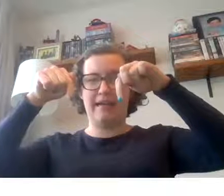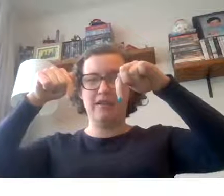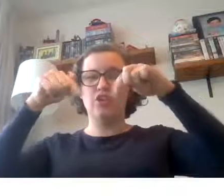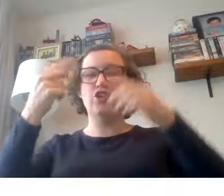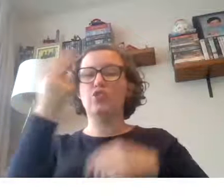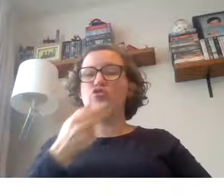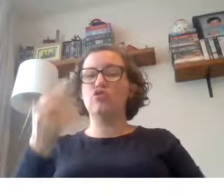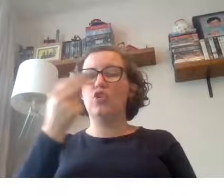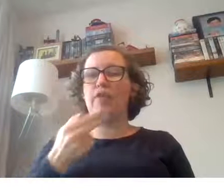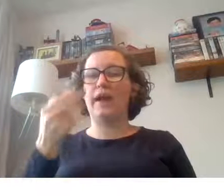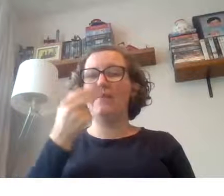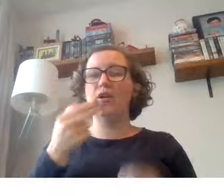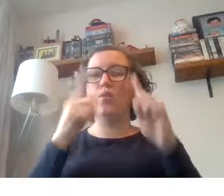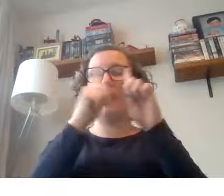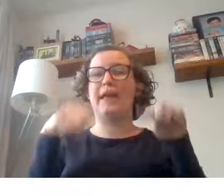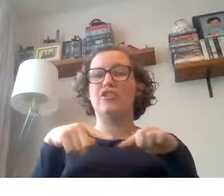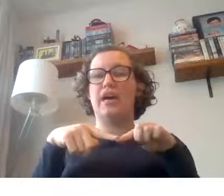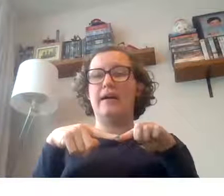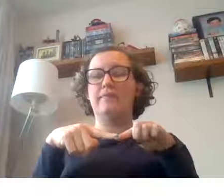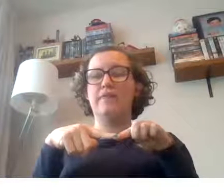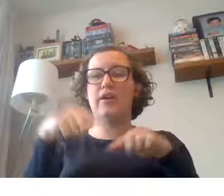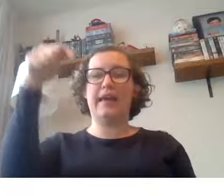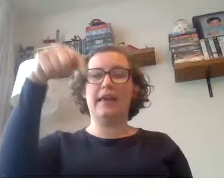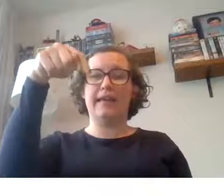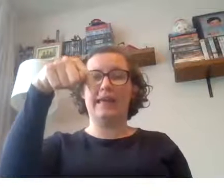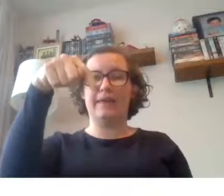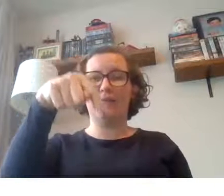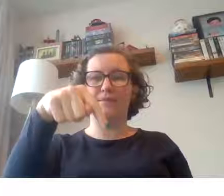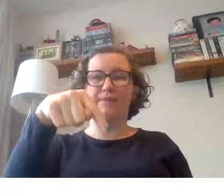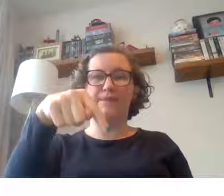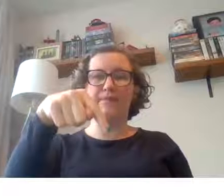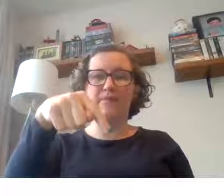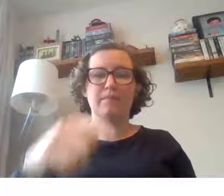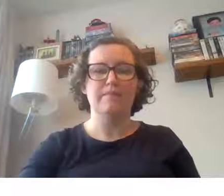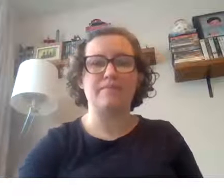down here you can draw them with a picture okay like here